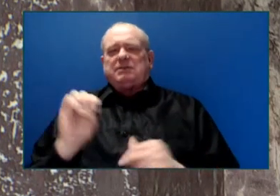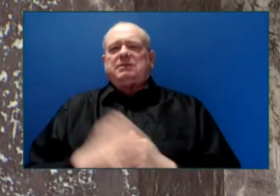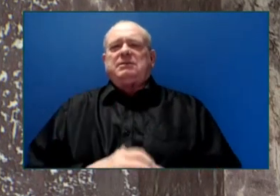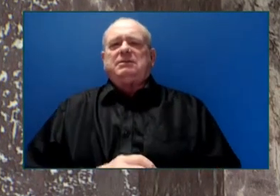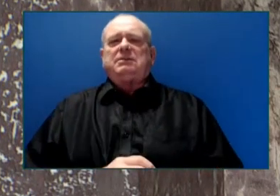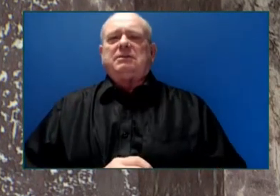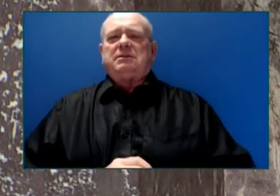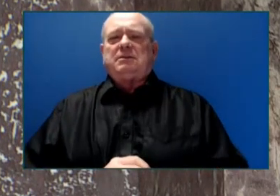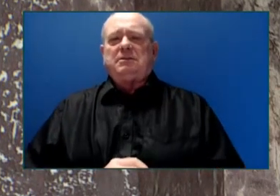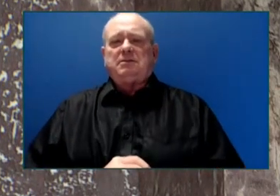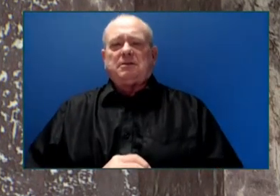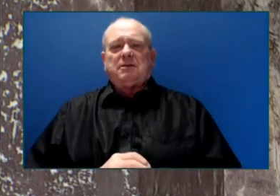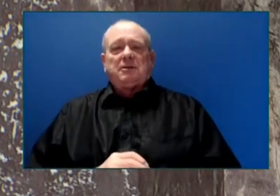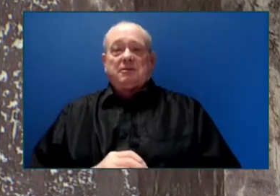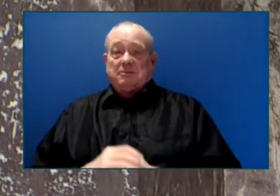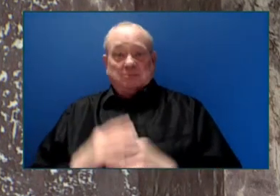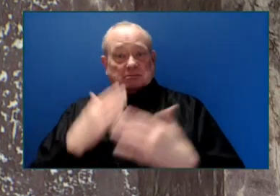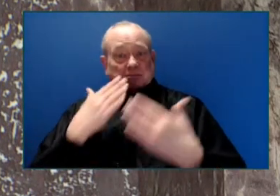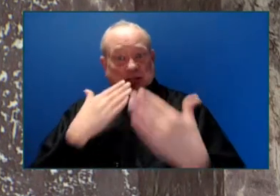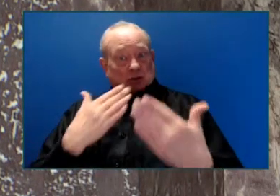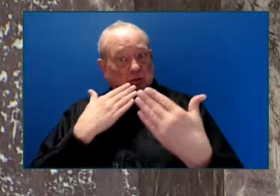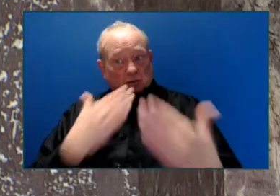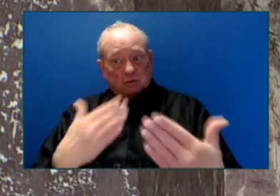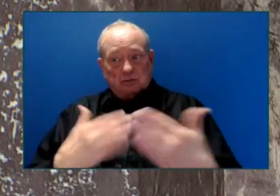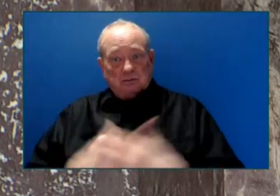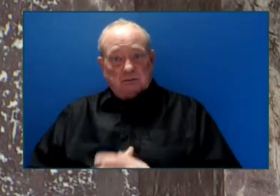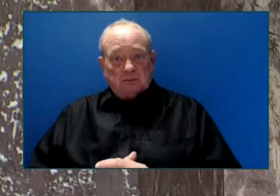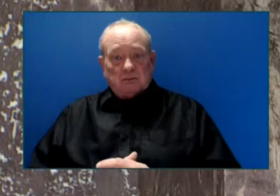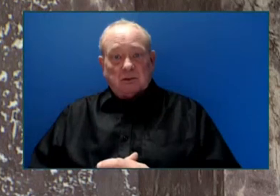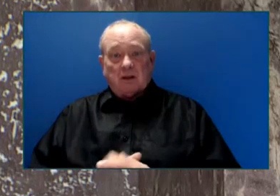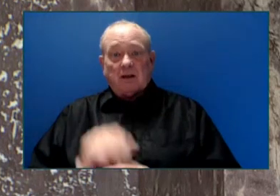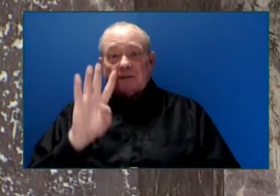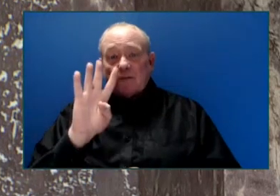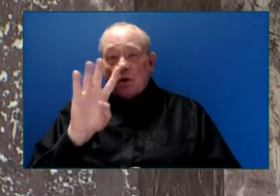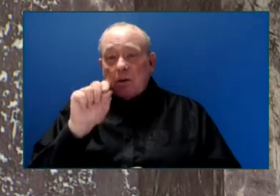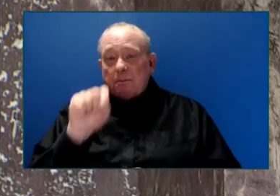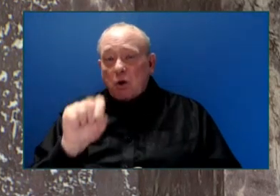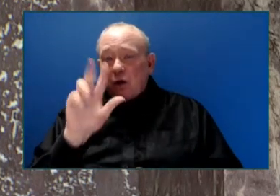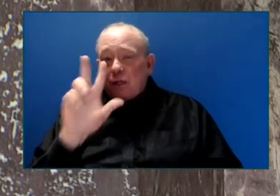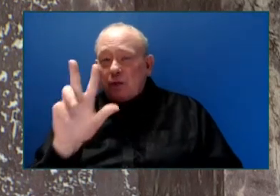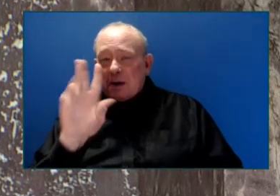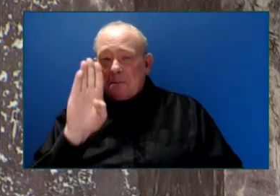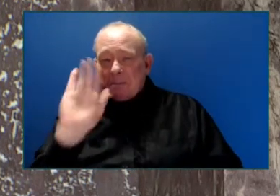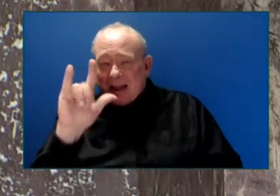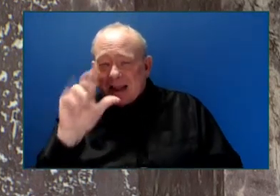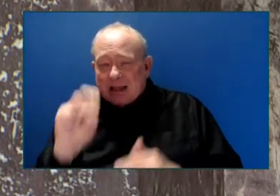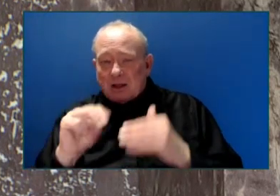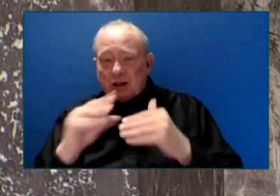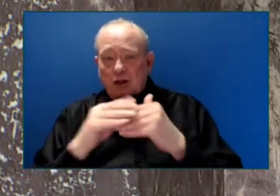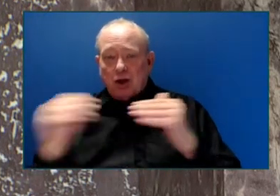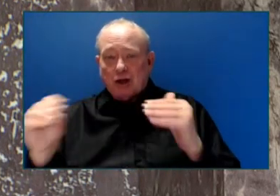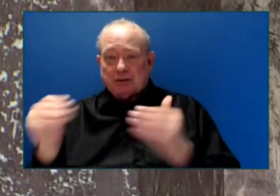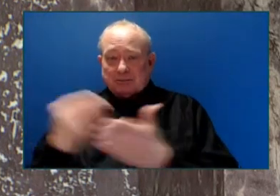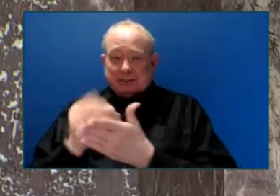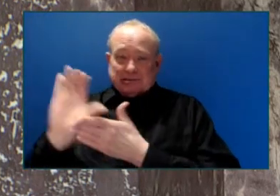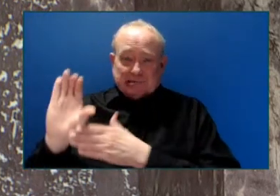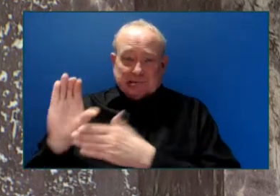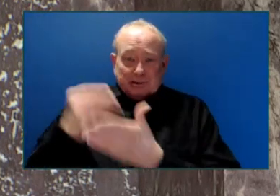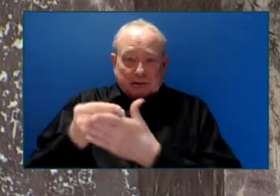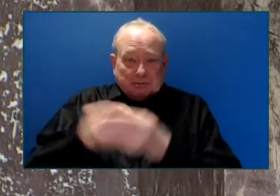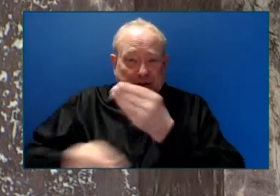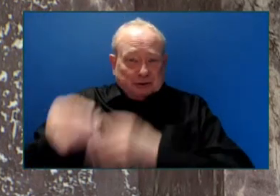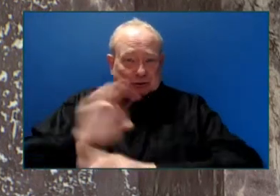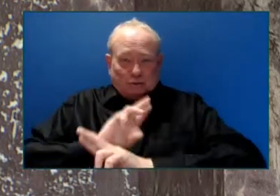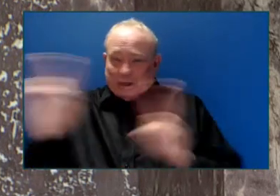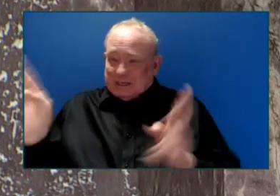part of our next three years to build housing for people on Westbury Fair. That's $4.3 billion. This is a serious commitment to build the